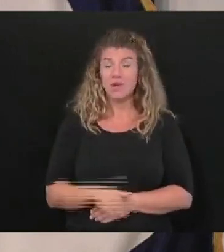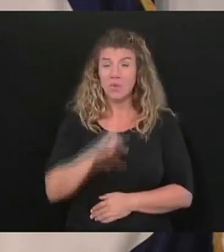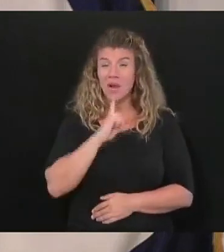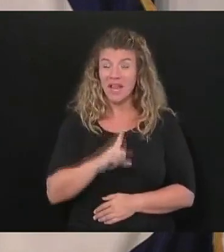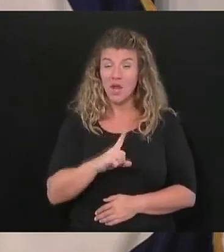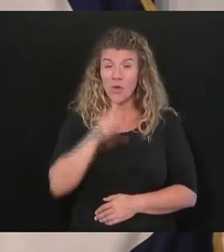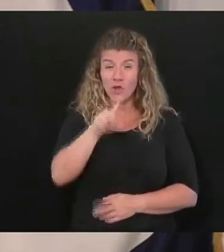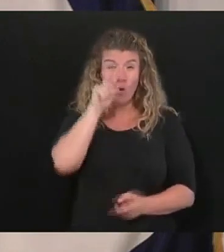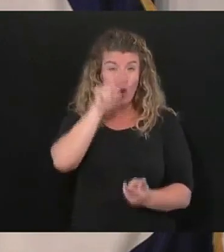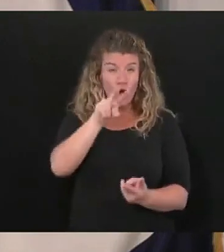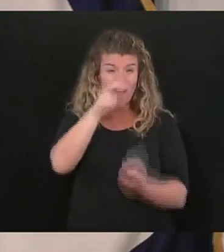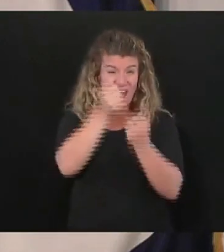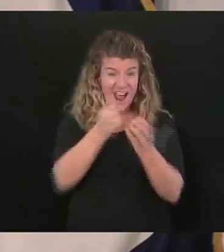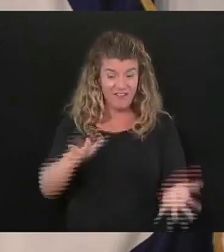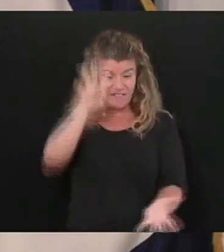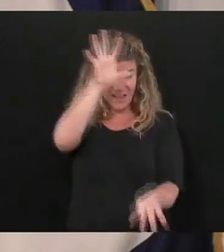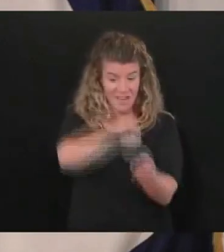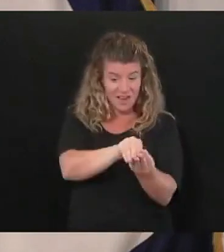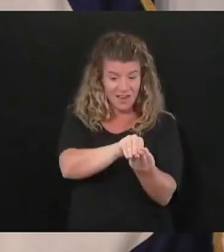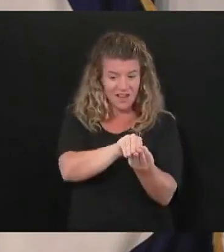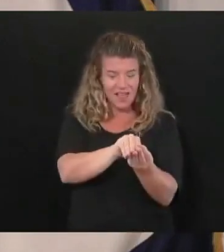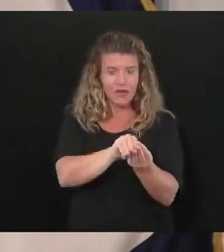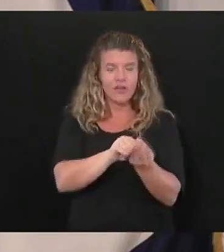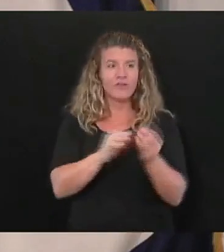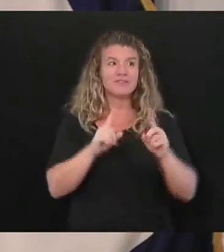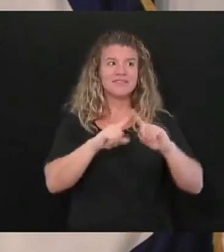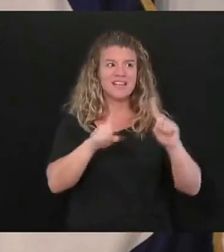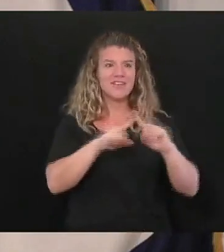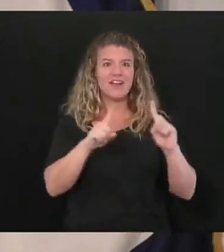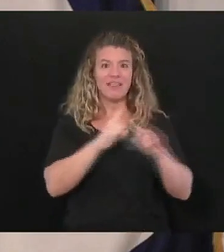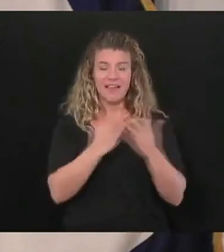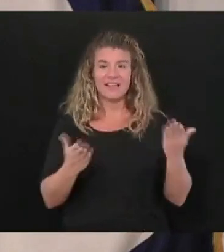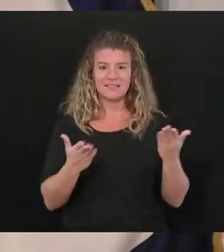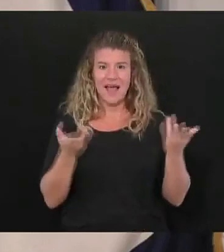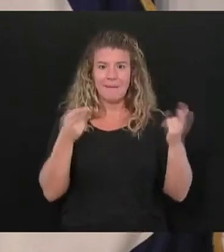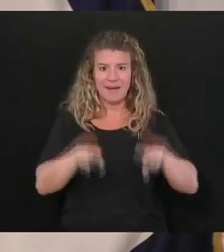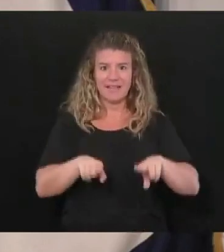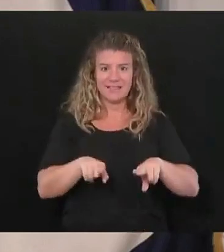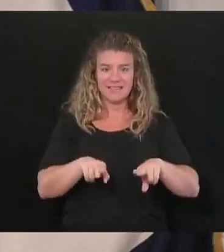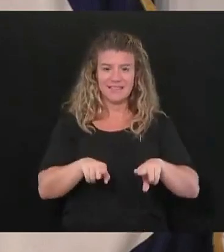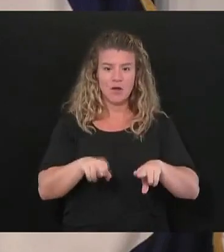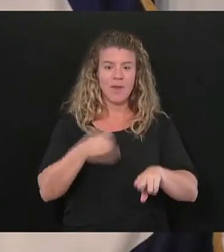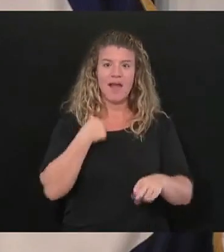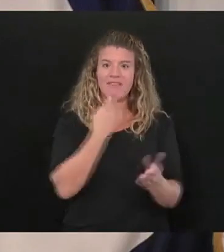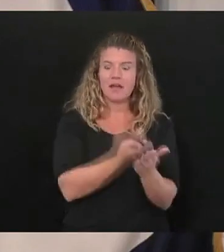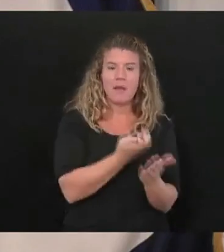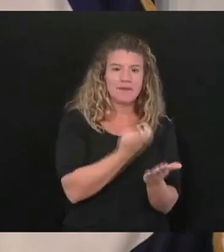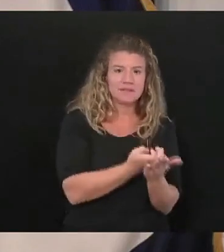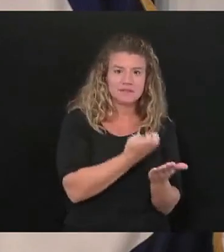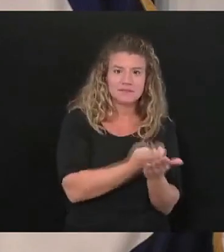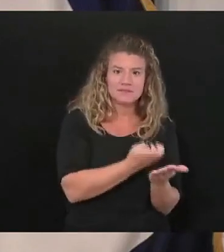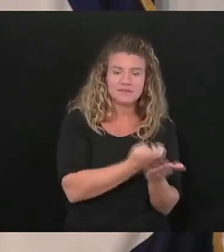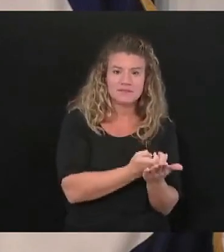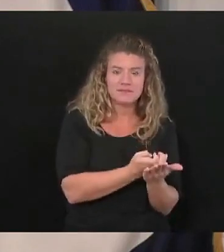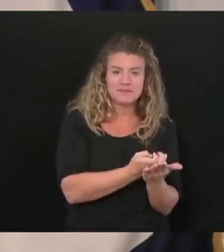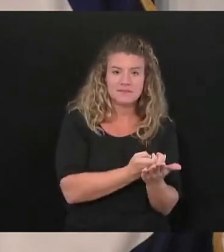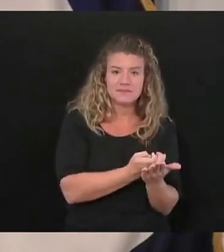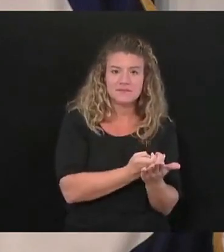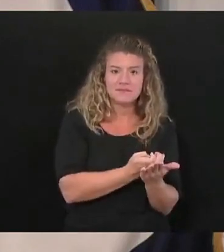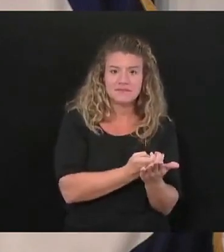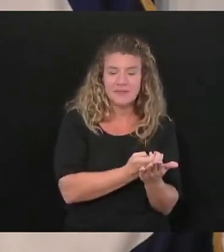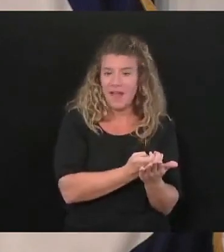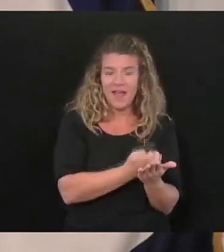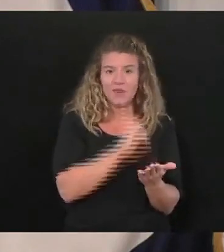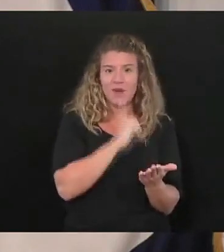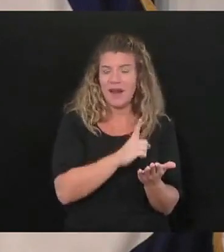boils right down to it there's lots on our plate isn't there there's economics and the scare of